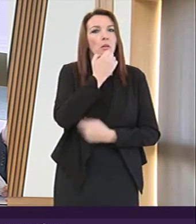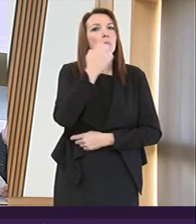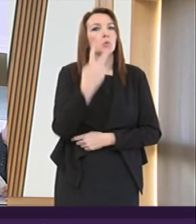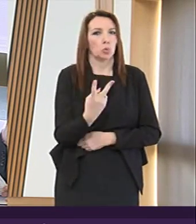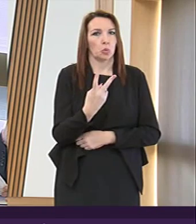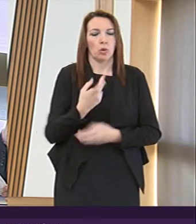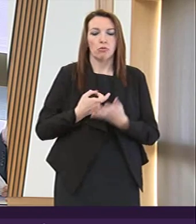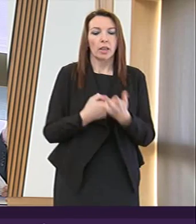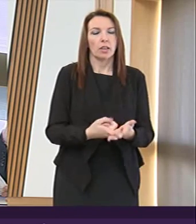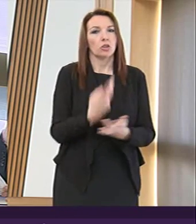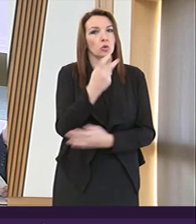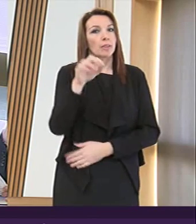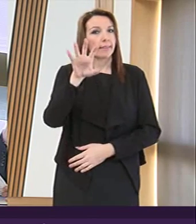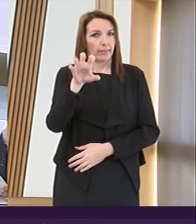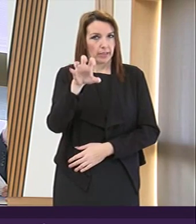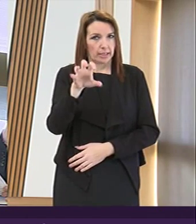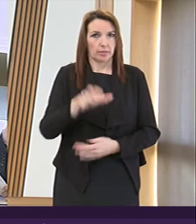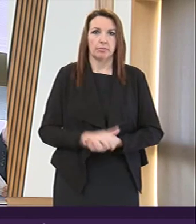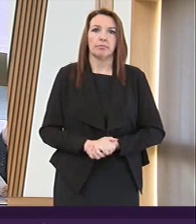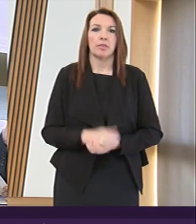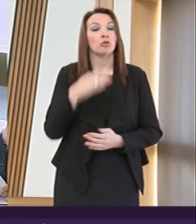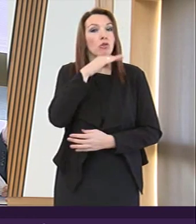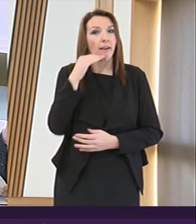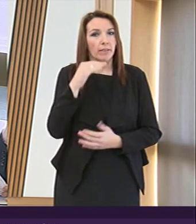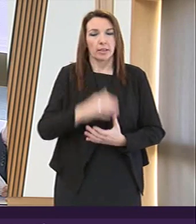Regulations 2015 draft,